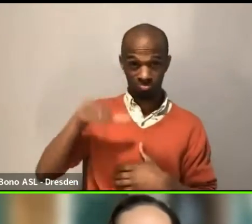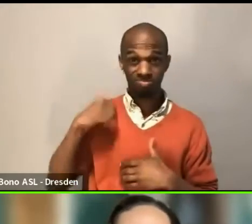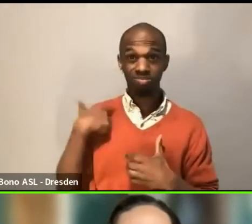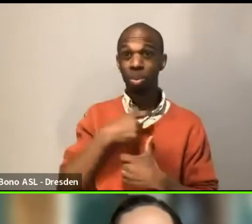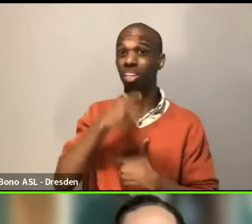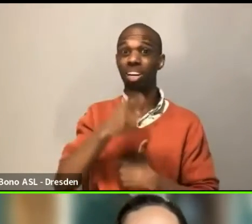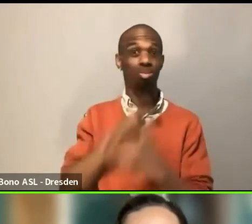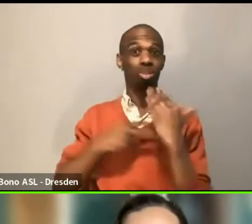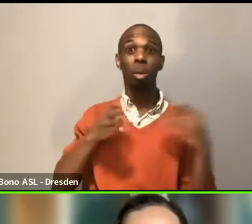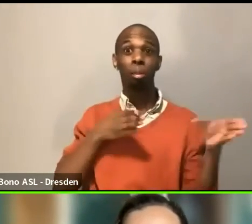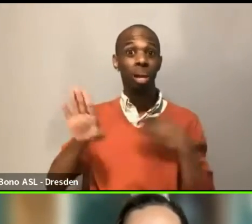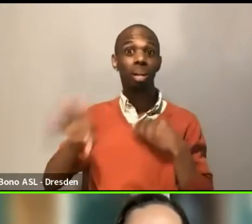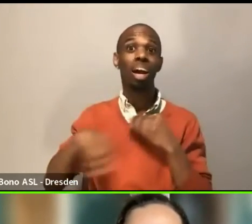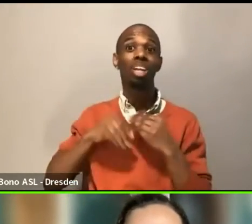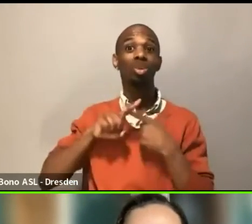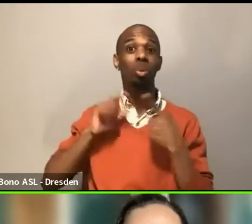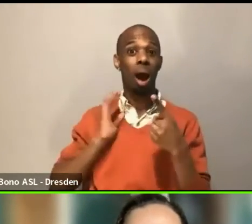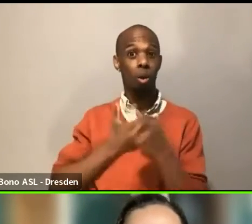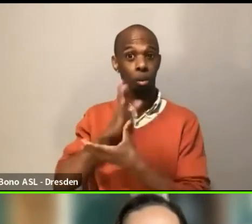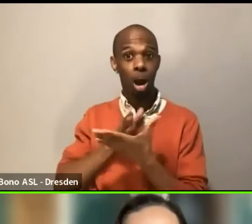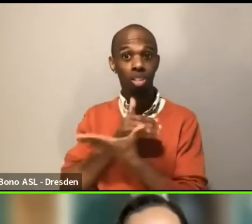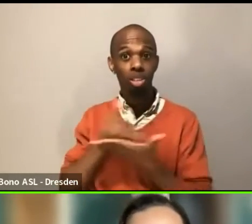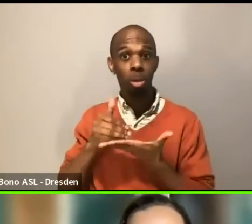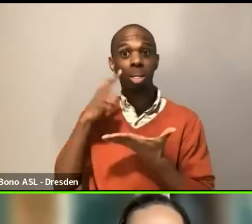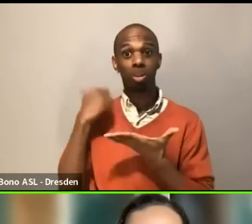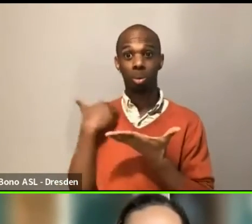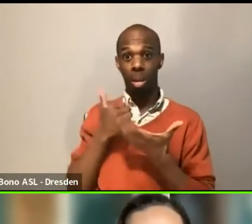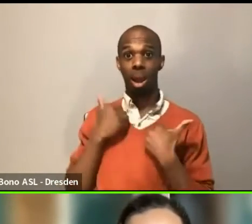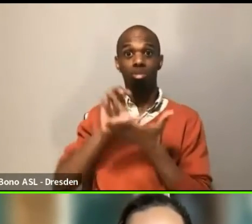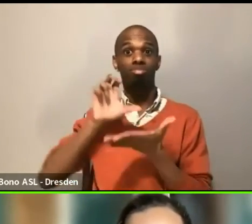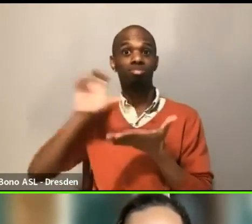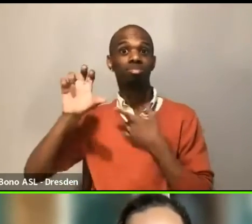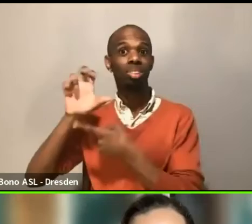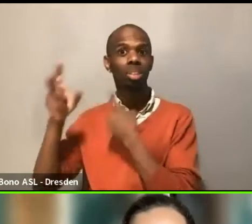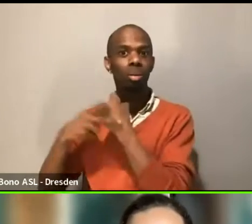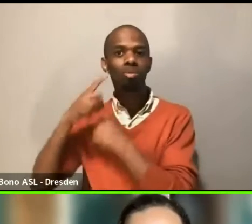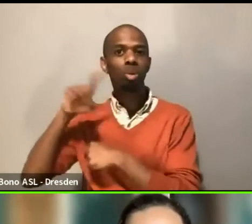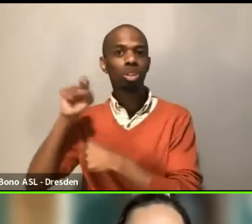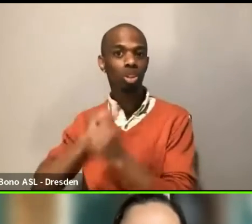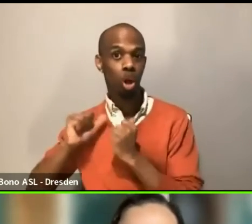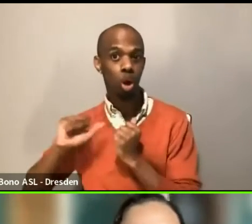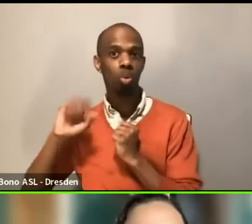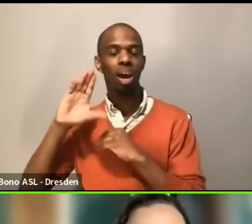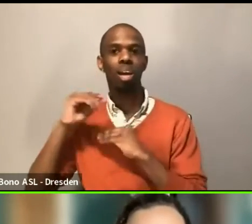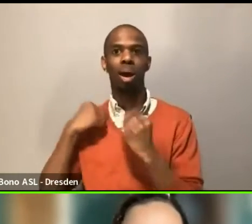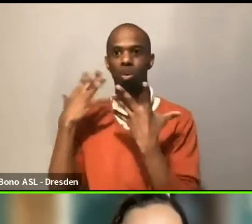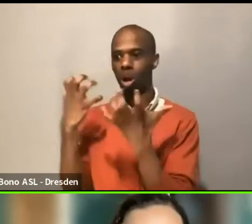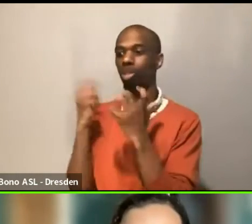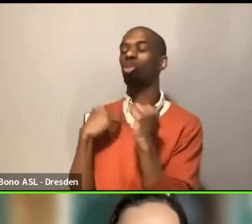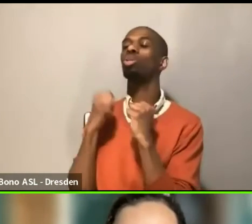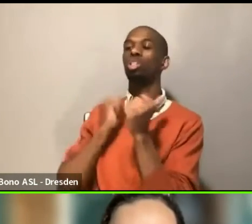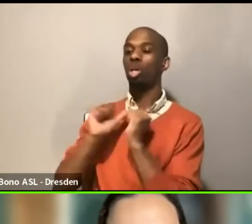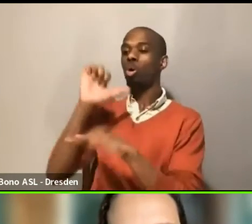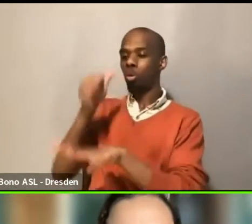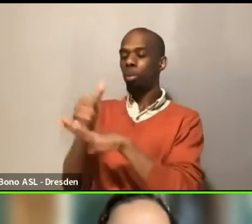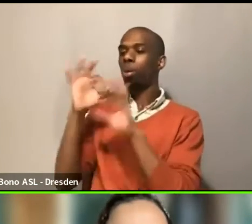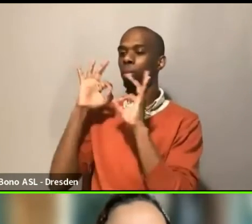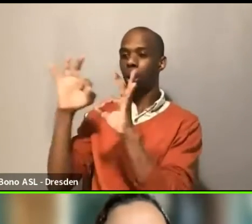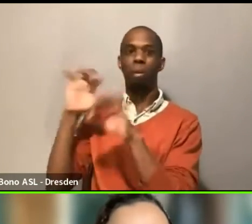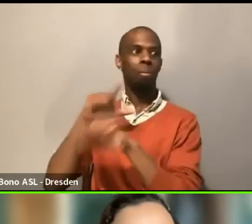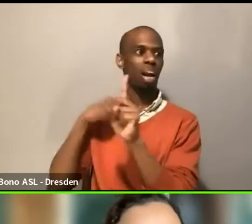we have the budget for the show. And I want to raise this much more to be able to do this thing around it to show that it's possible, right.